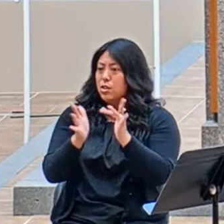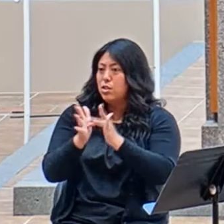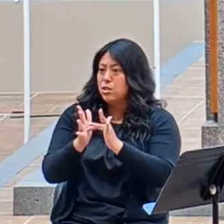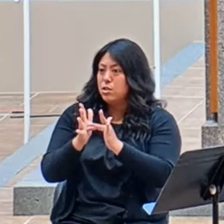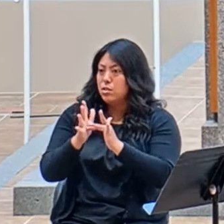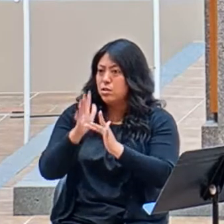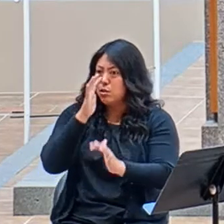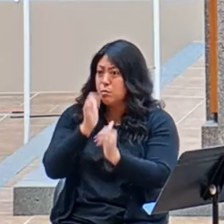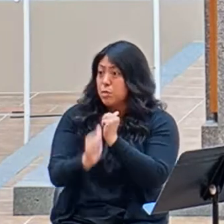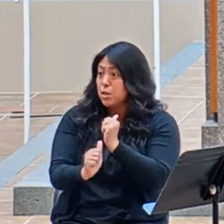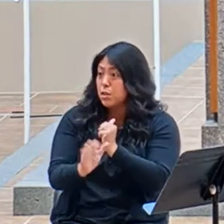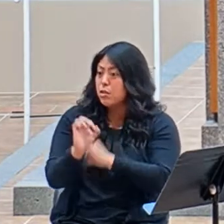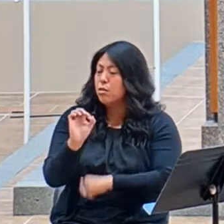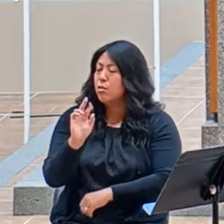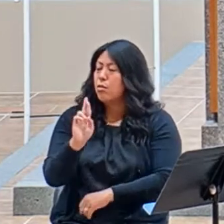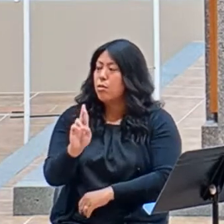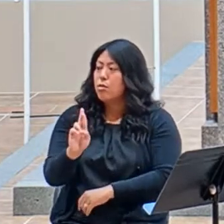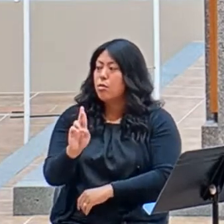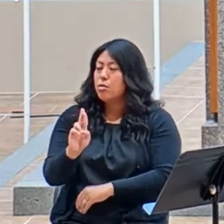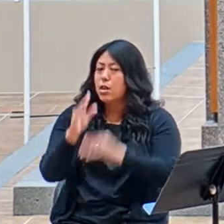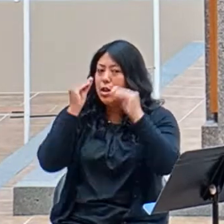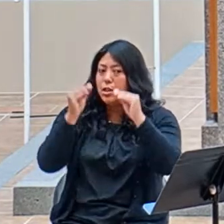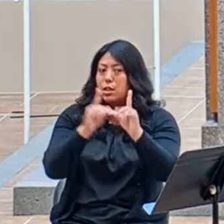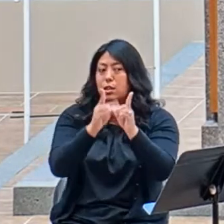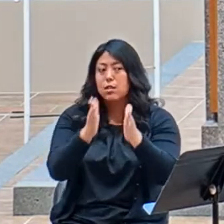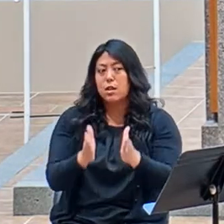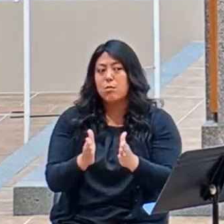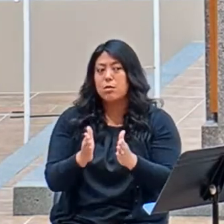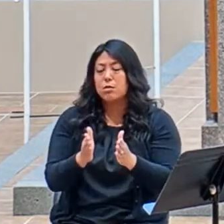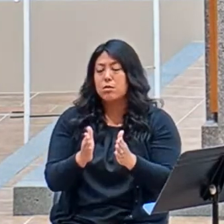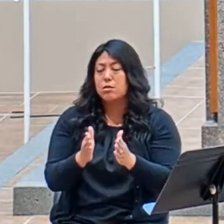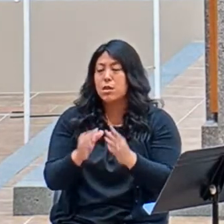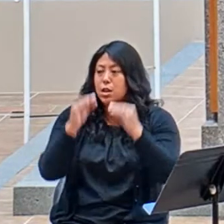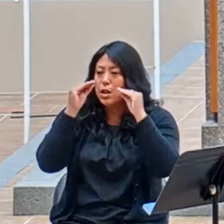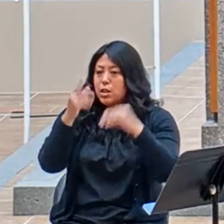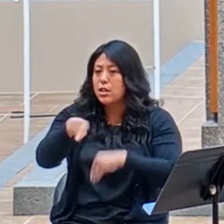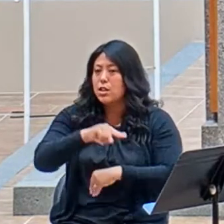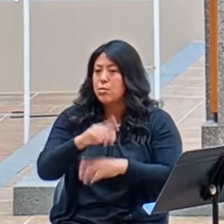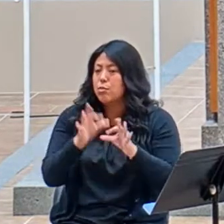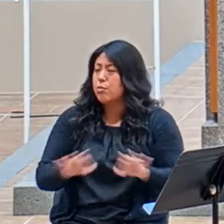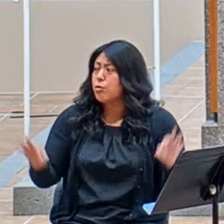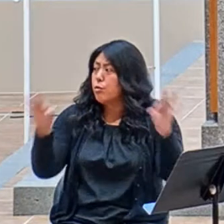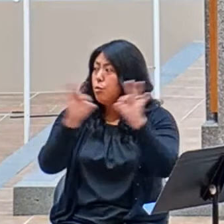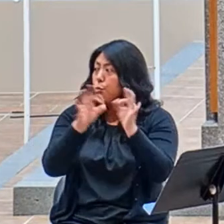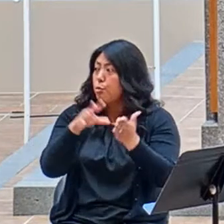teaching us, teaching his disciples at the time, a very important lesson?